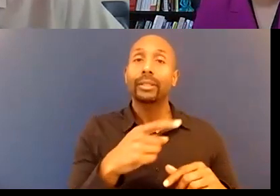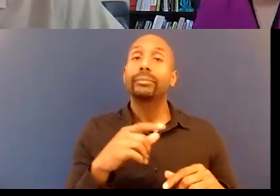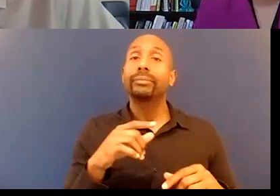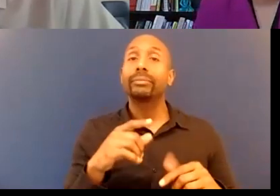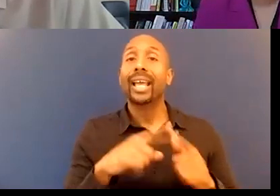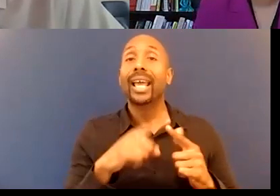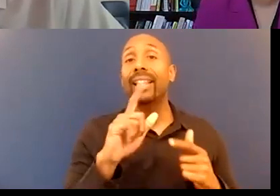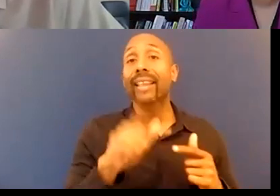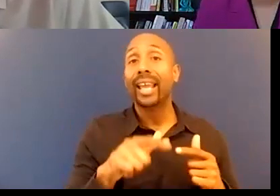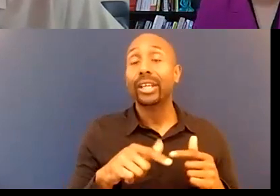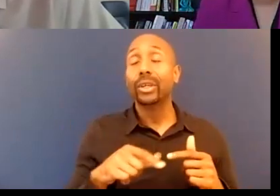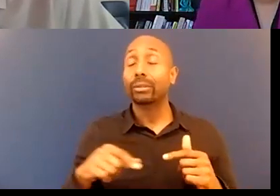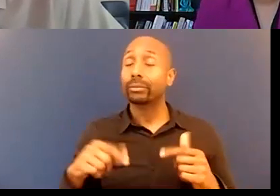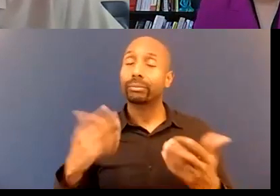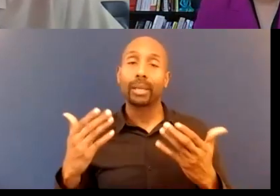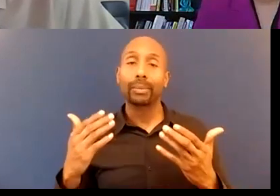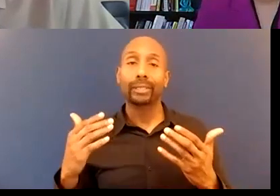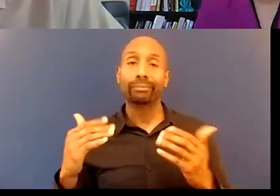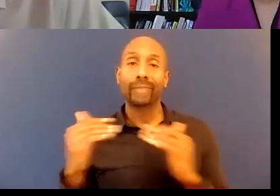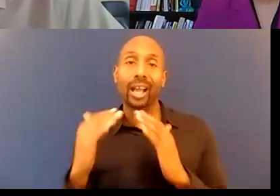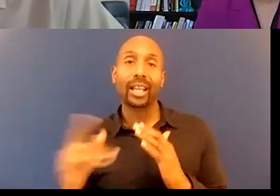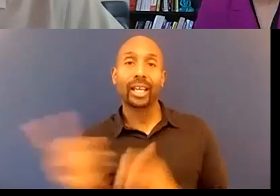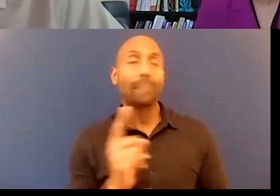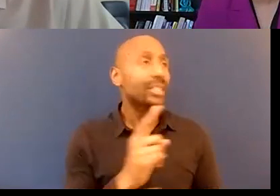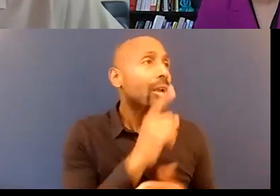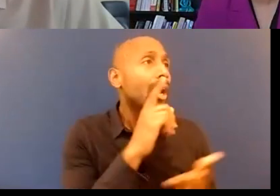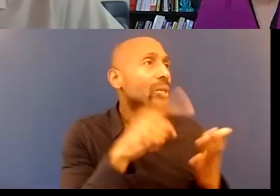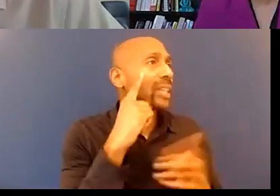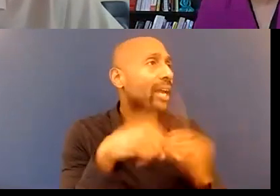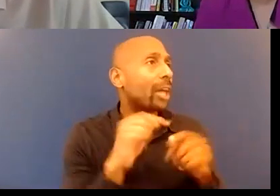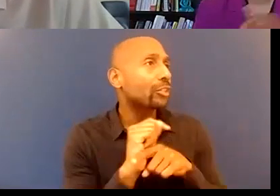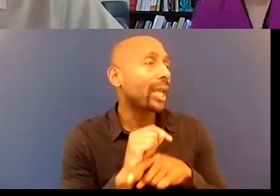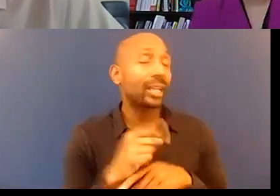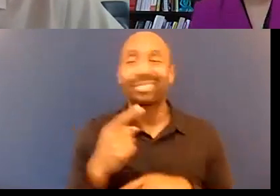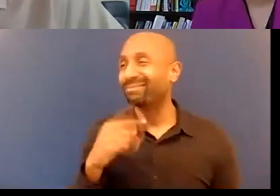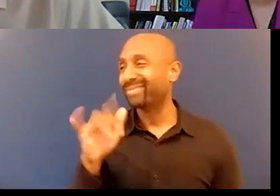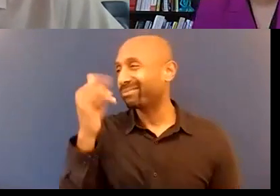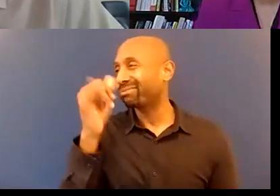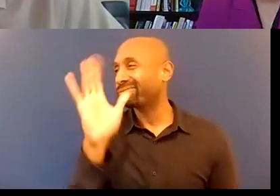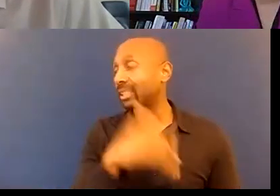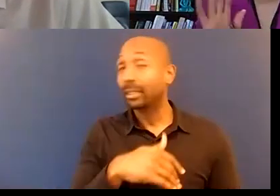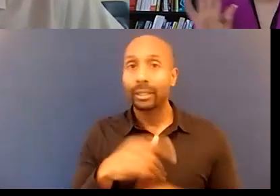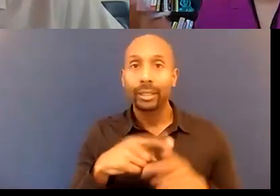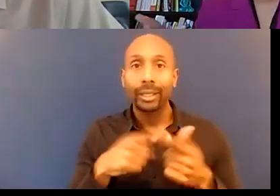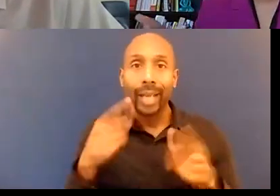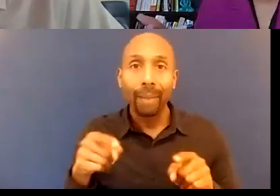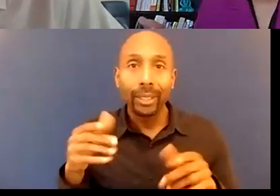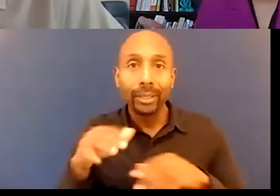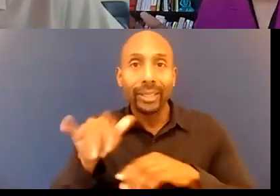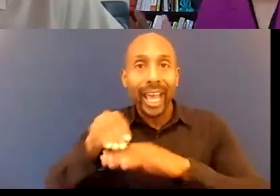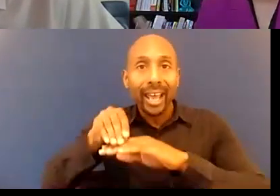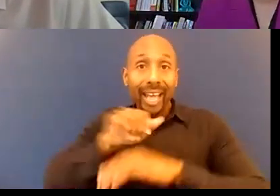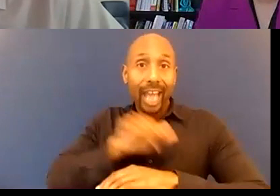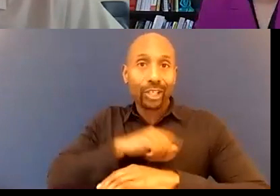it's ridiculous it's a done deal and so it's really helping the chief understand not just the importance of it but even looking